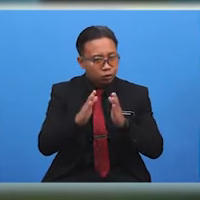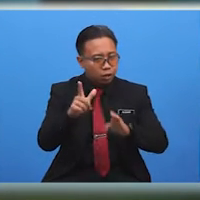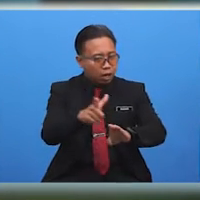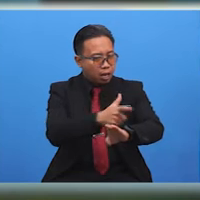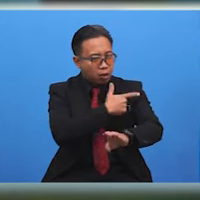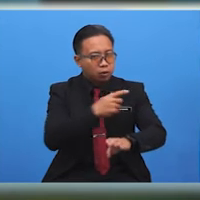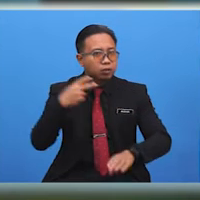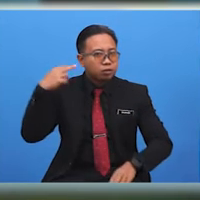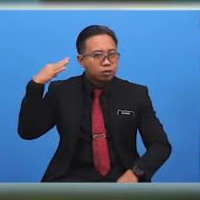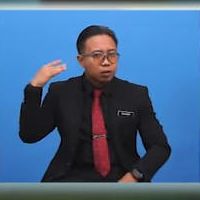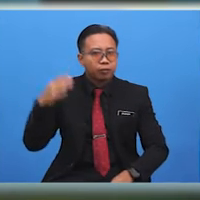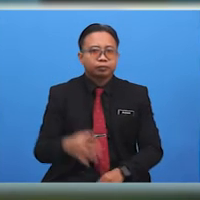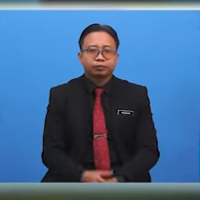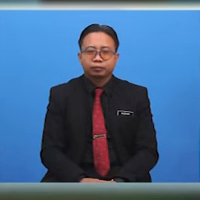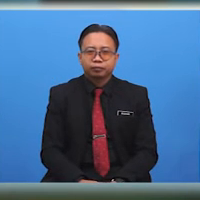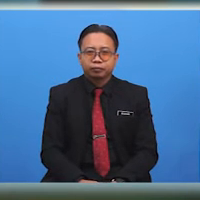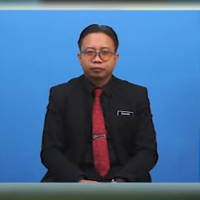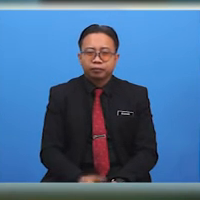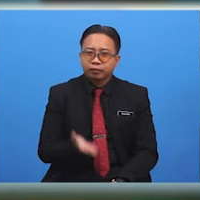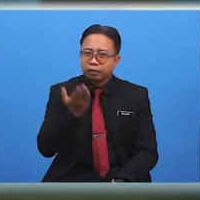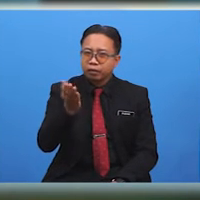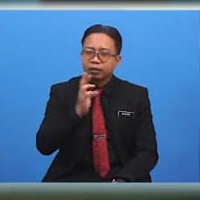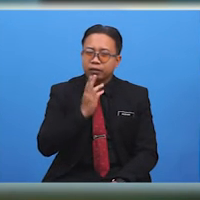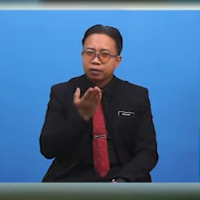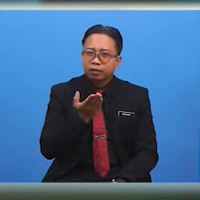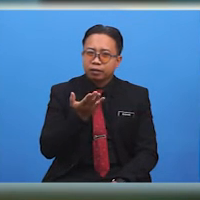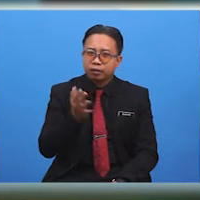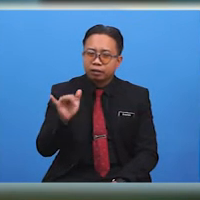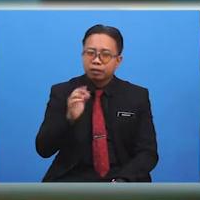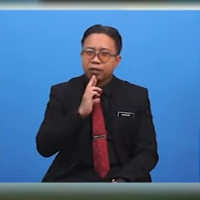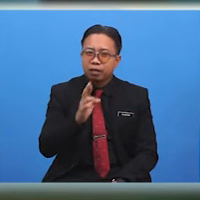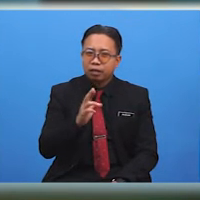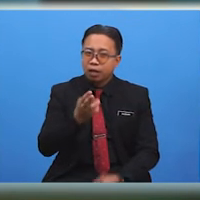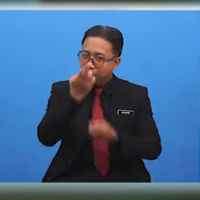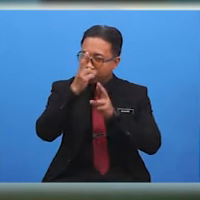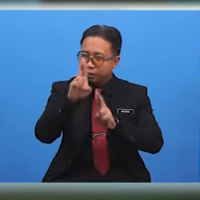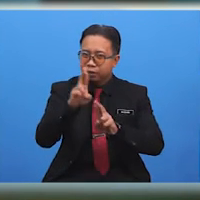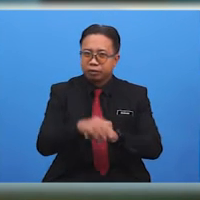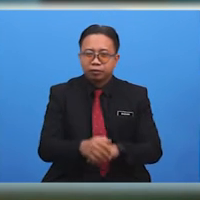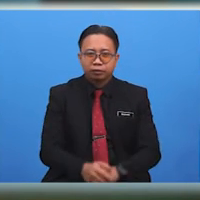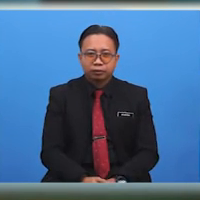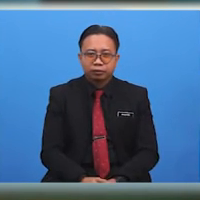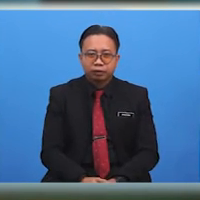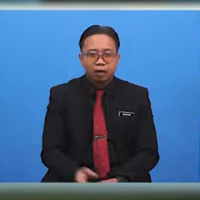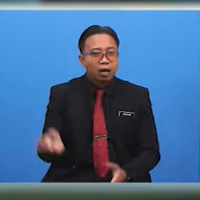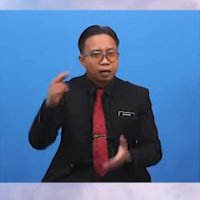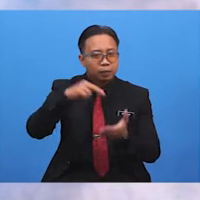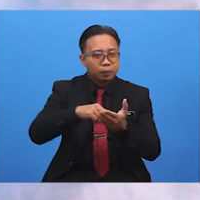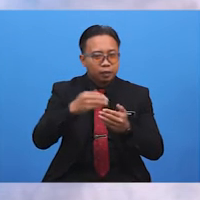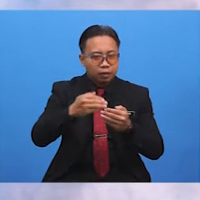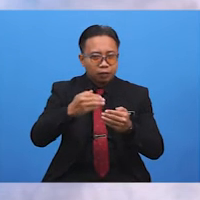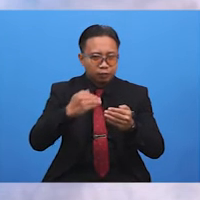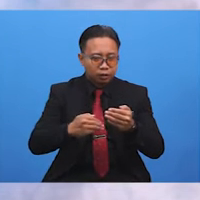and long sounds Here they are Are you ready? Repeat after me